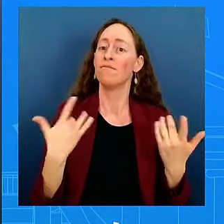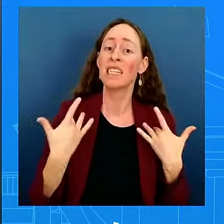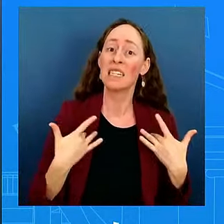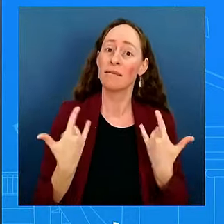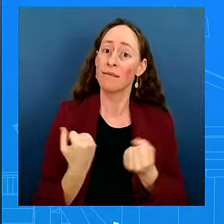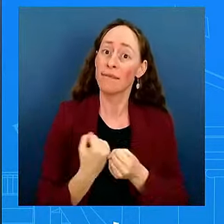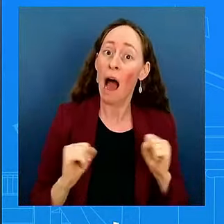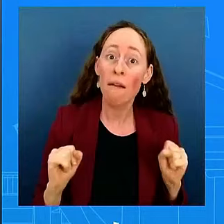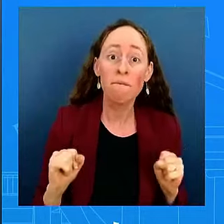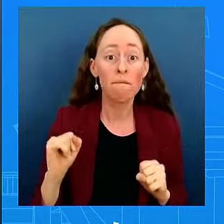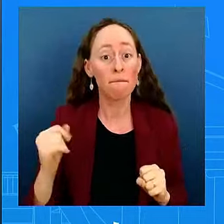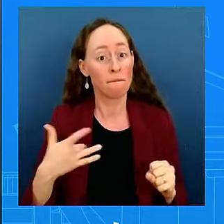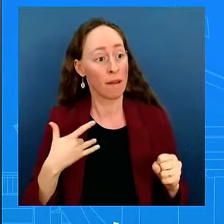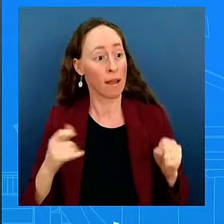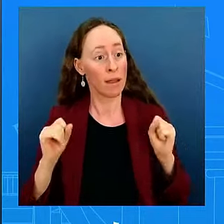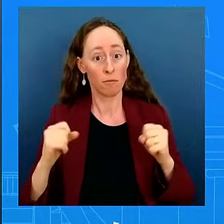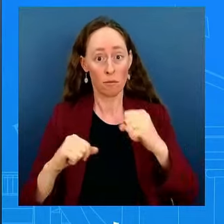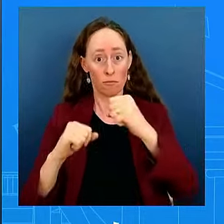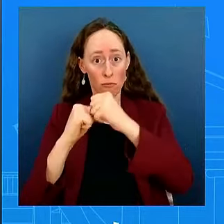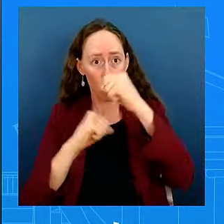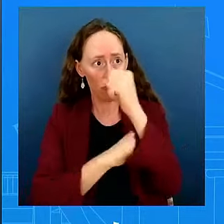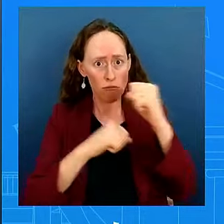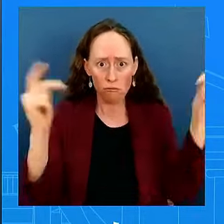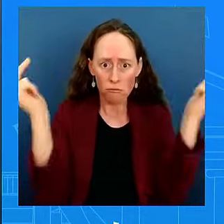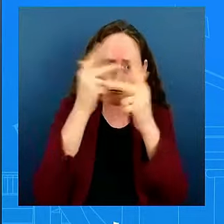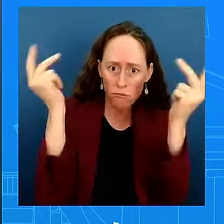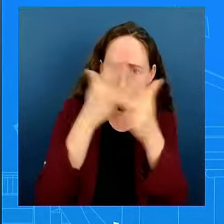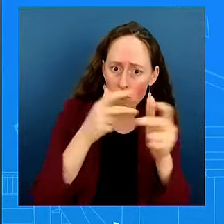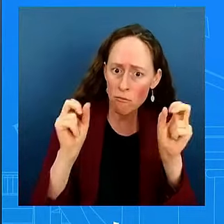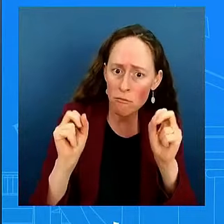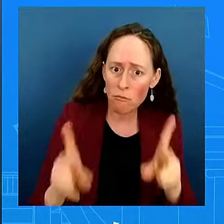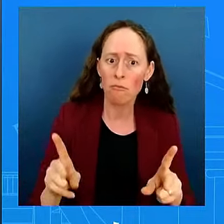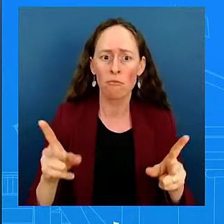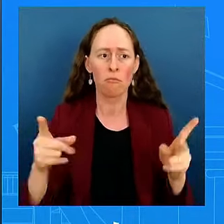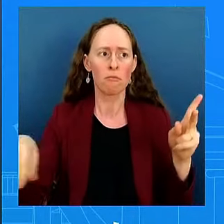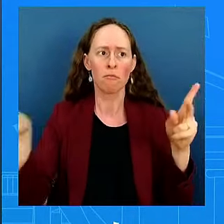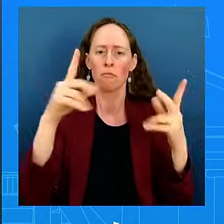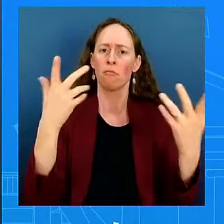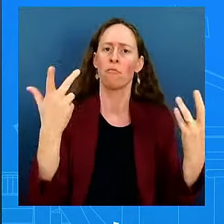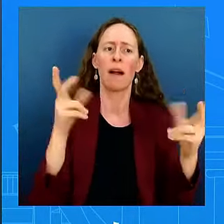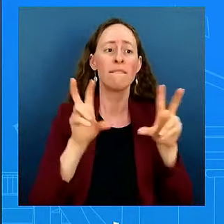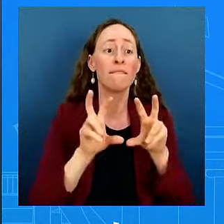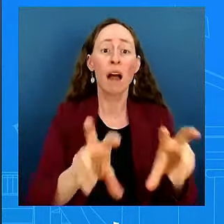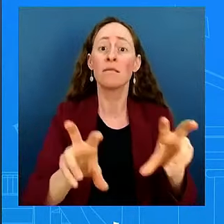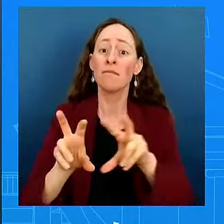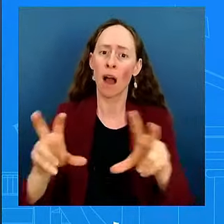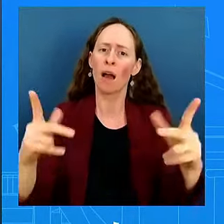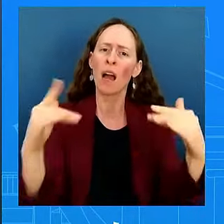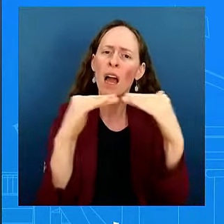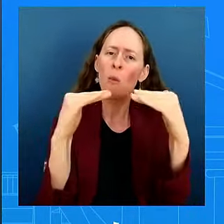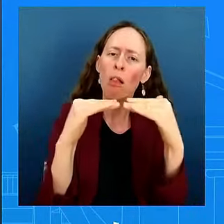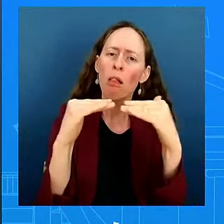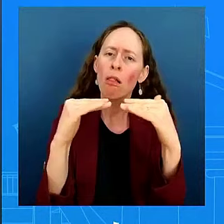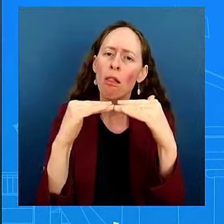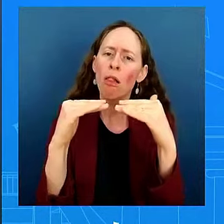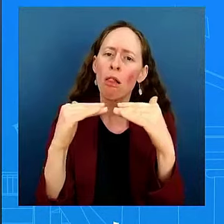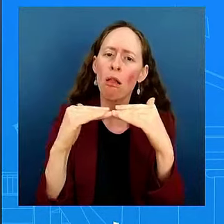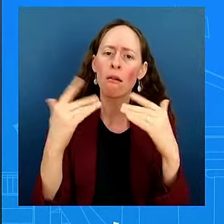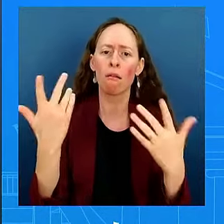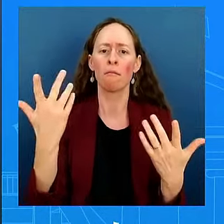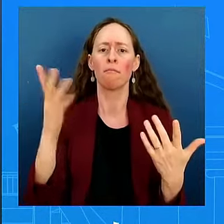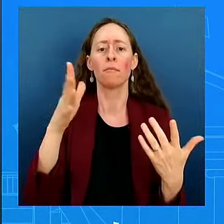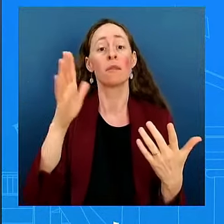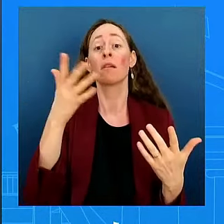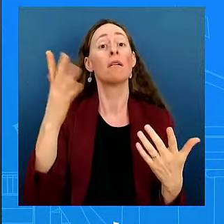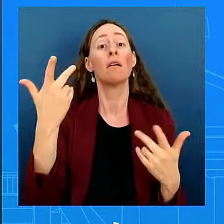So you're not building I-43 and I-94 in Milwaukee by taking out 15,000 black homes and 1,500